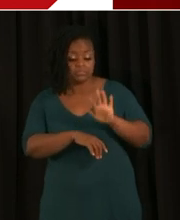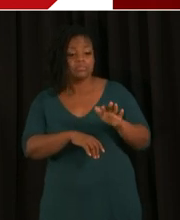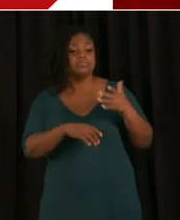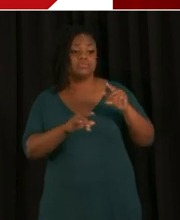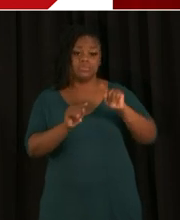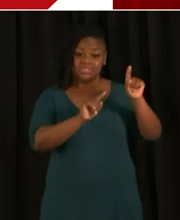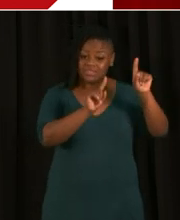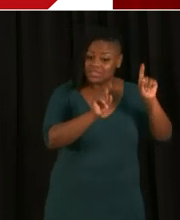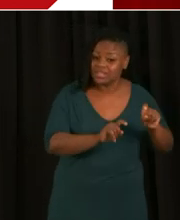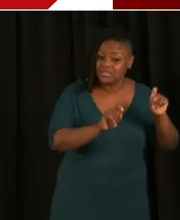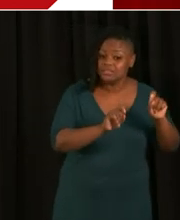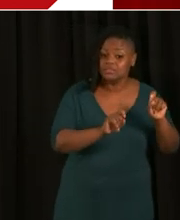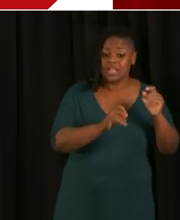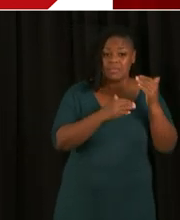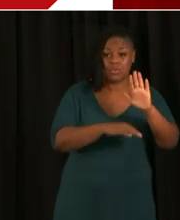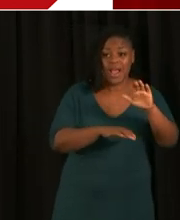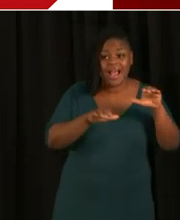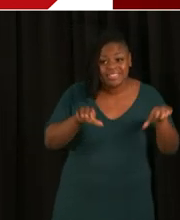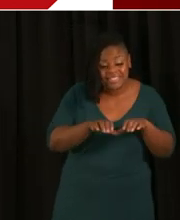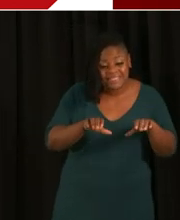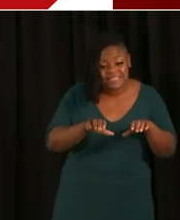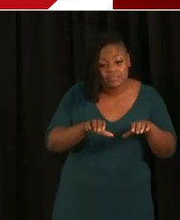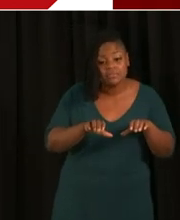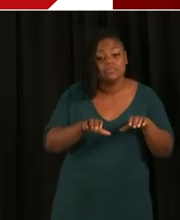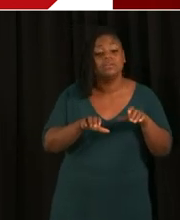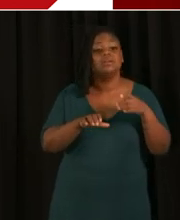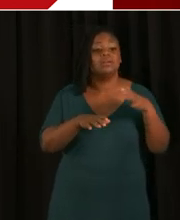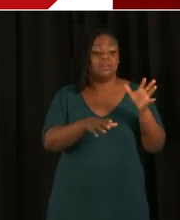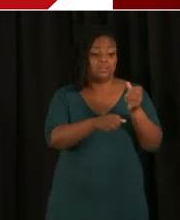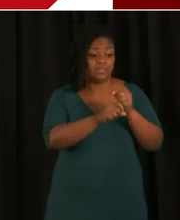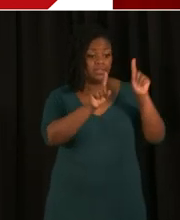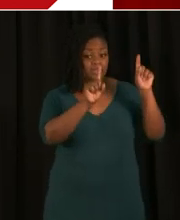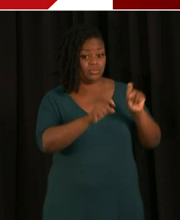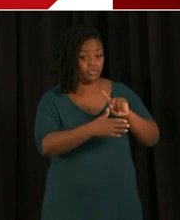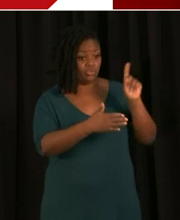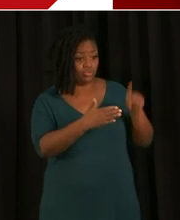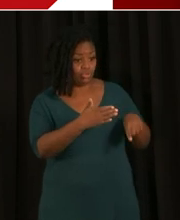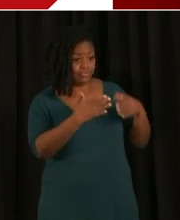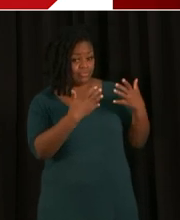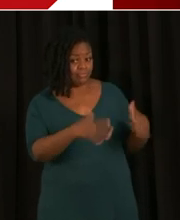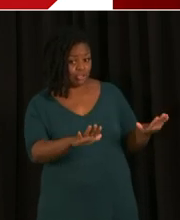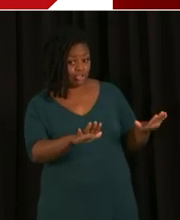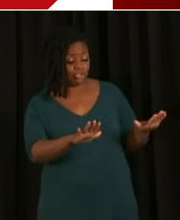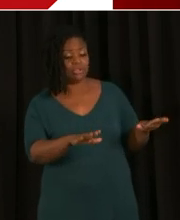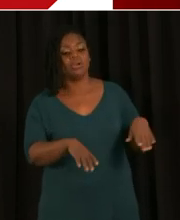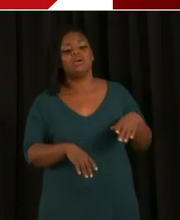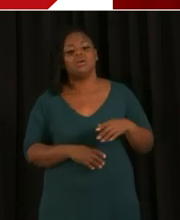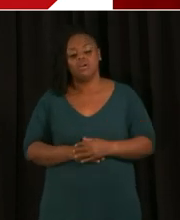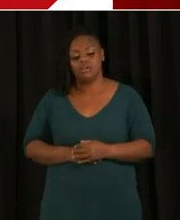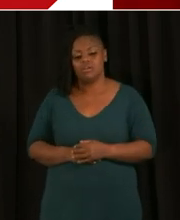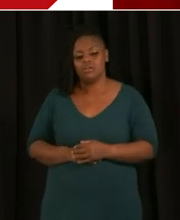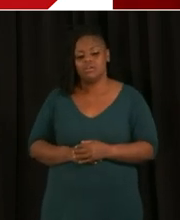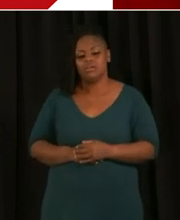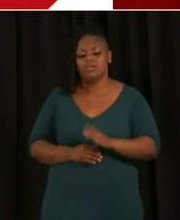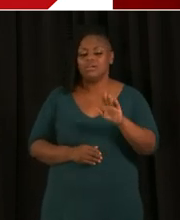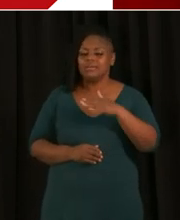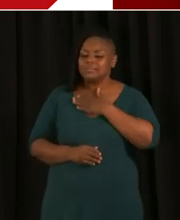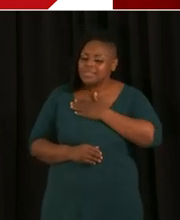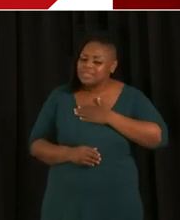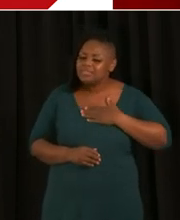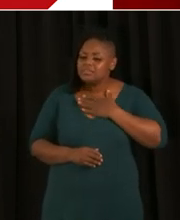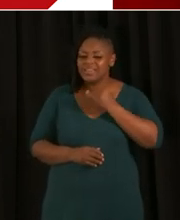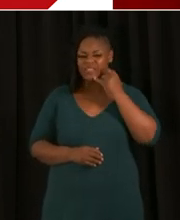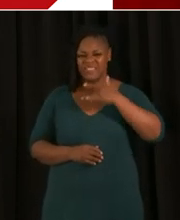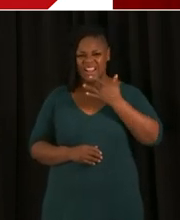We also urge anyone who participated in activities or gatherings where they may have been exposed to